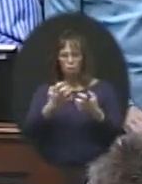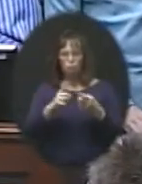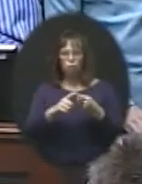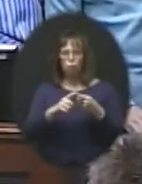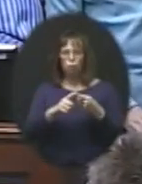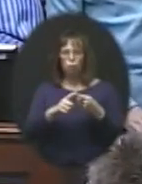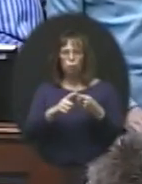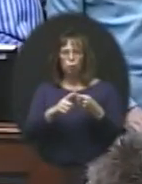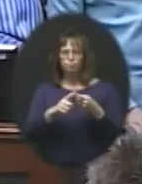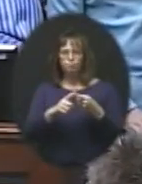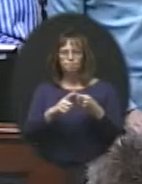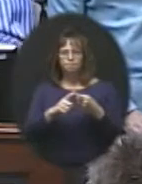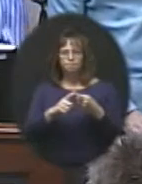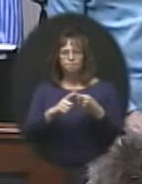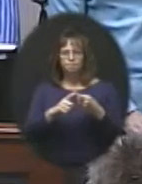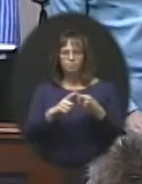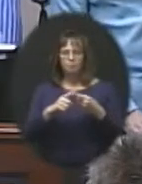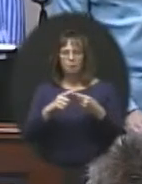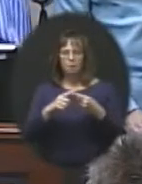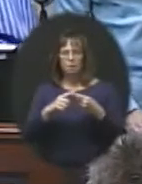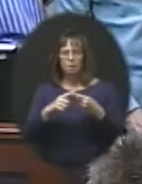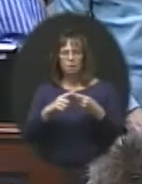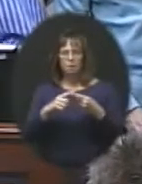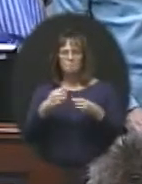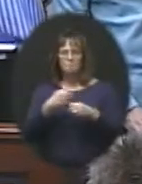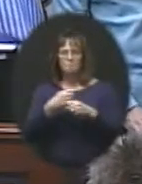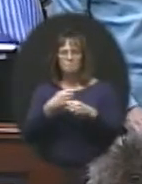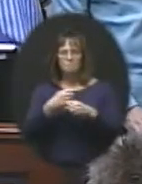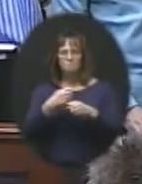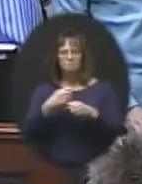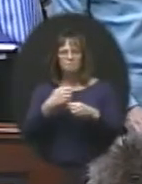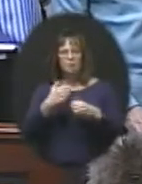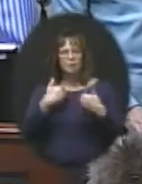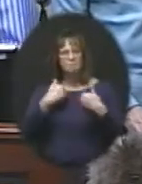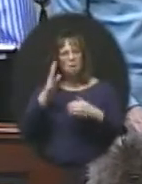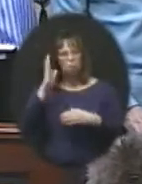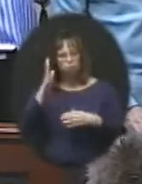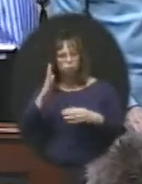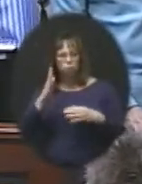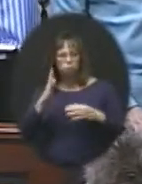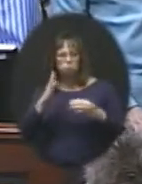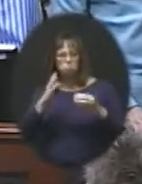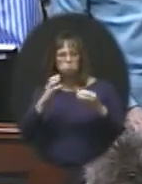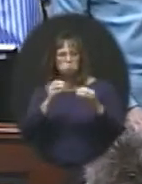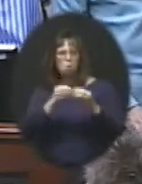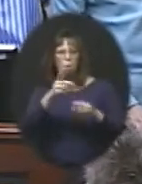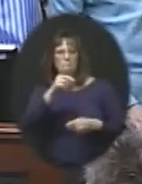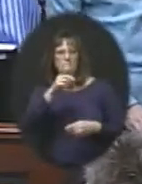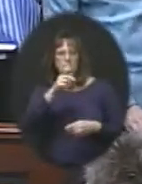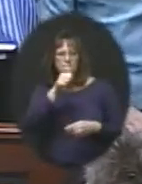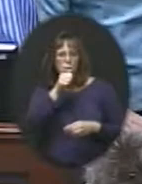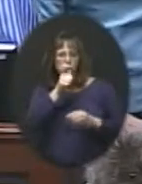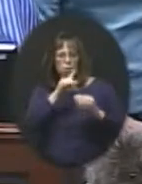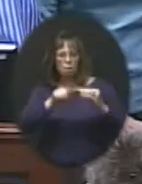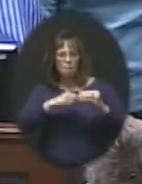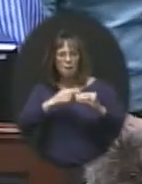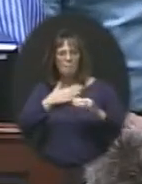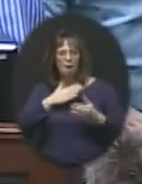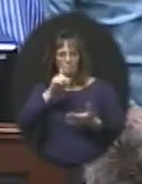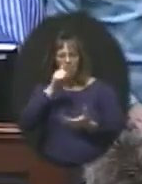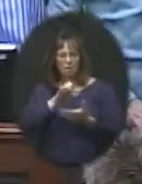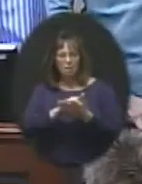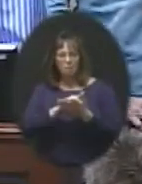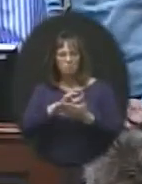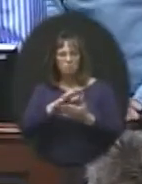really make my presentation based a little bit more personally about my belief in